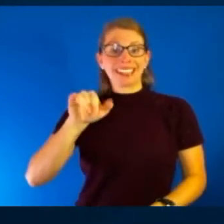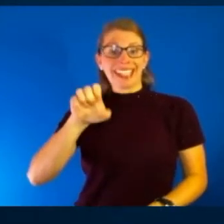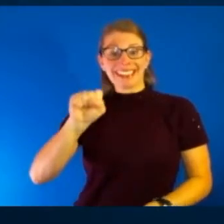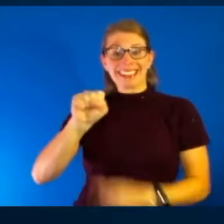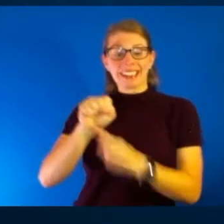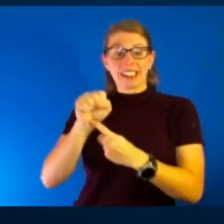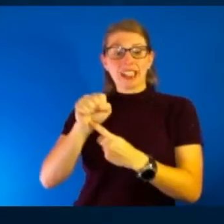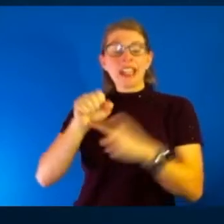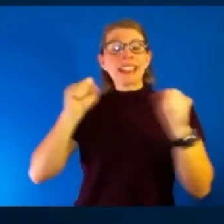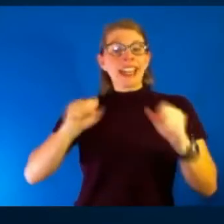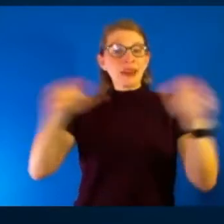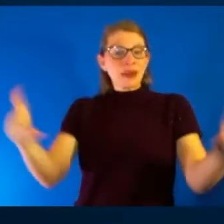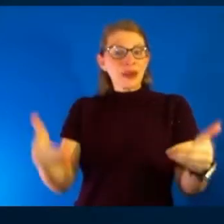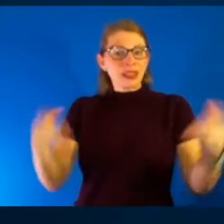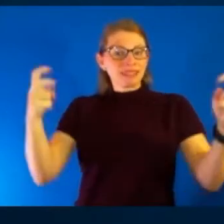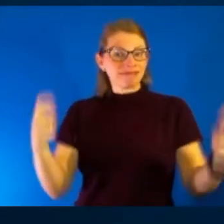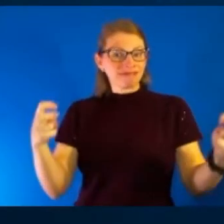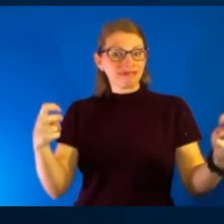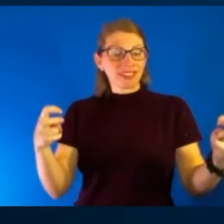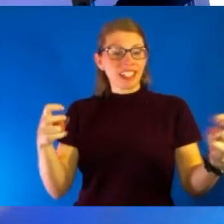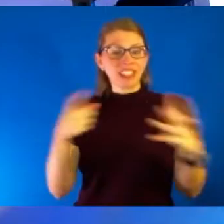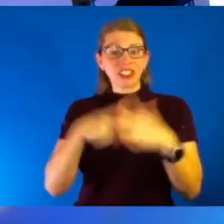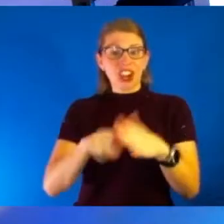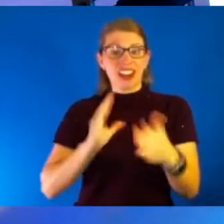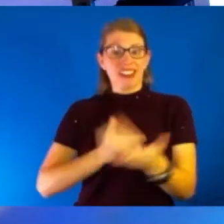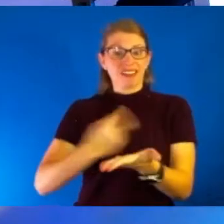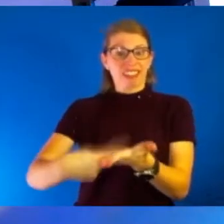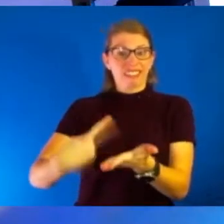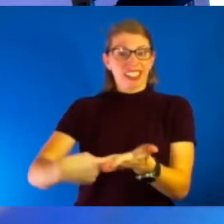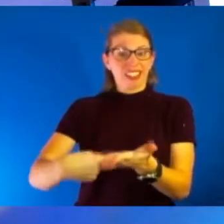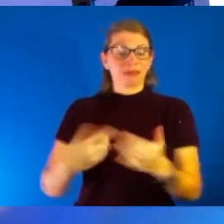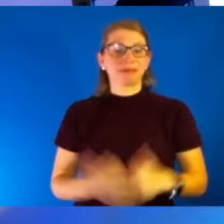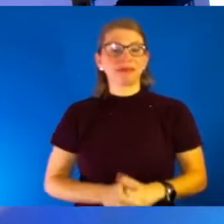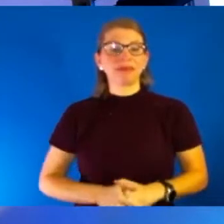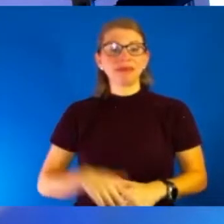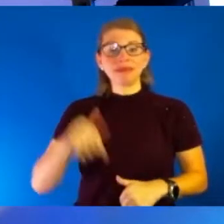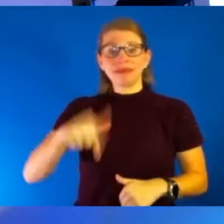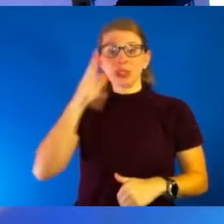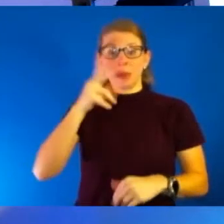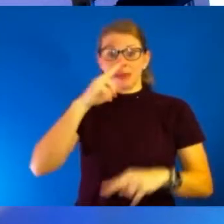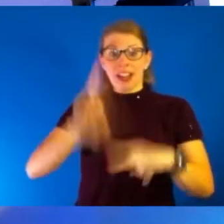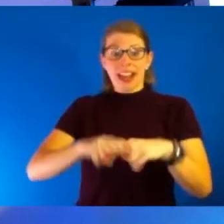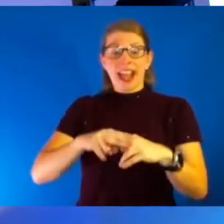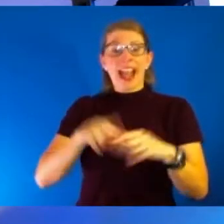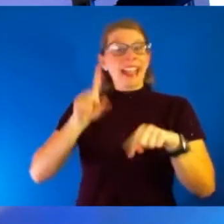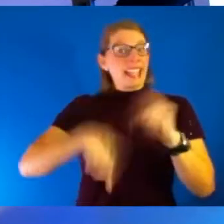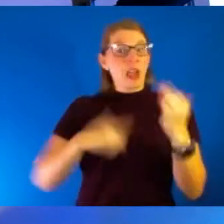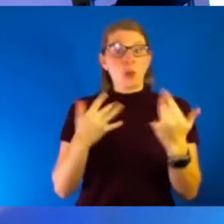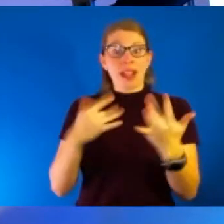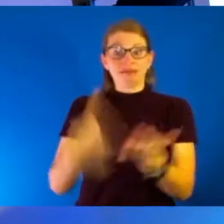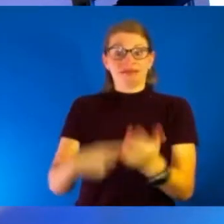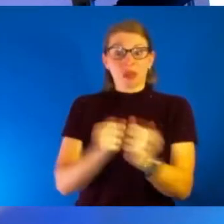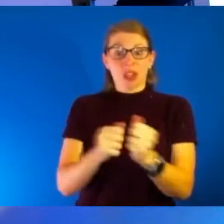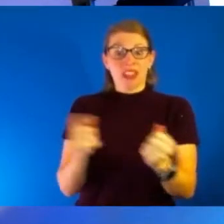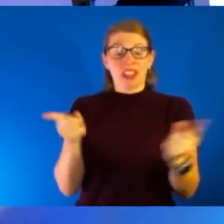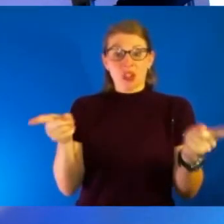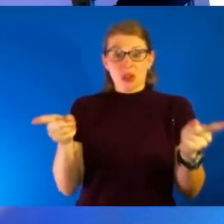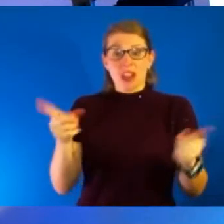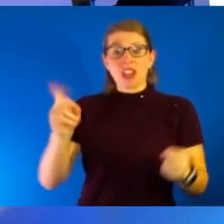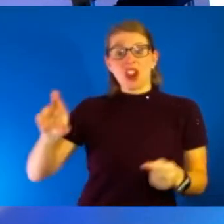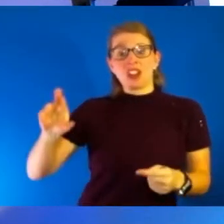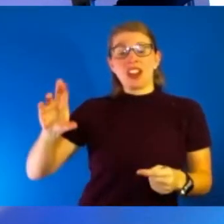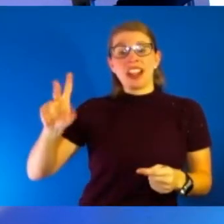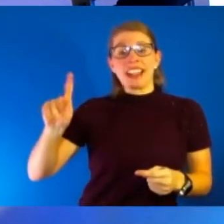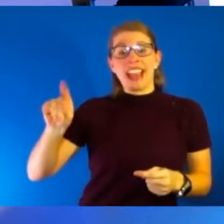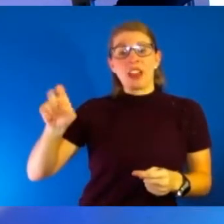guests and our great conversation. Go for is, this is going to be fun. I can't wait to have this conversation with you guys. So first of all, Dr. Catherine Sidewhite, she is the